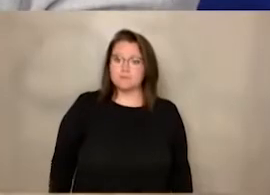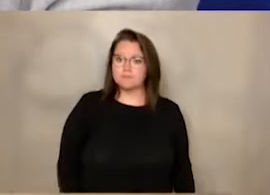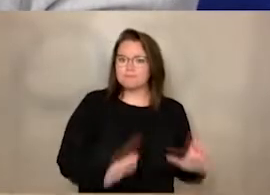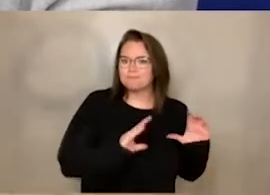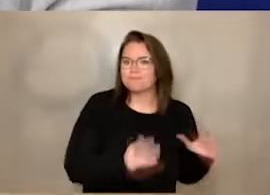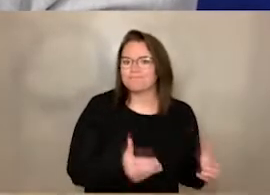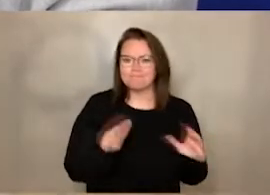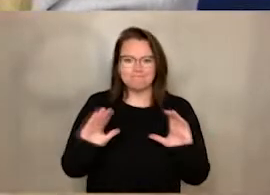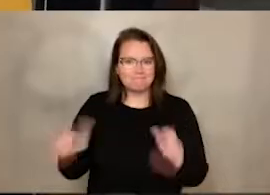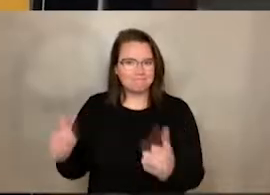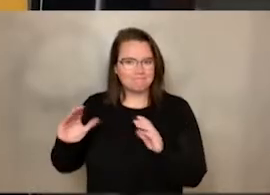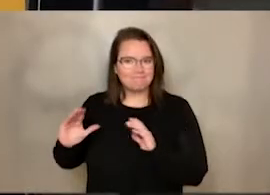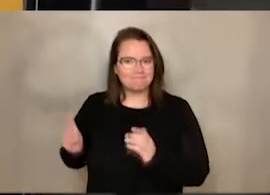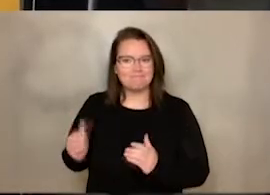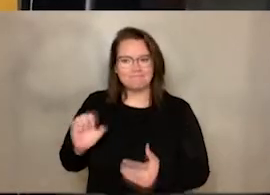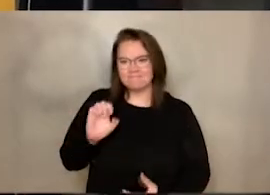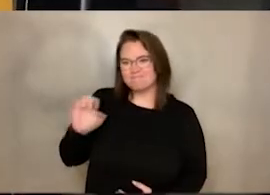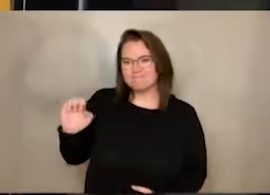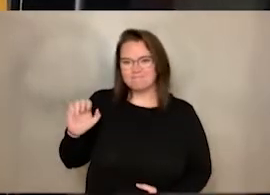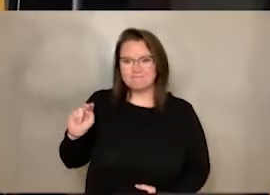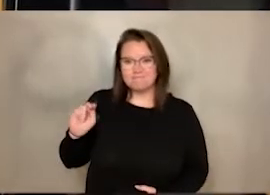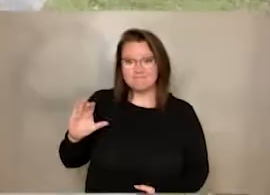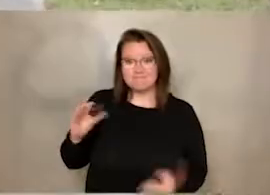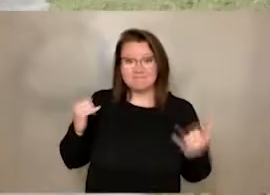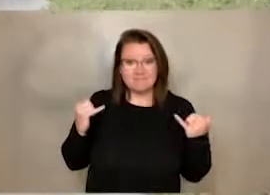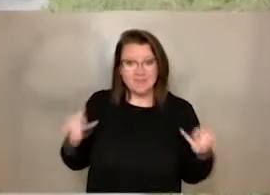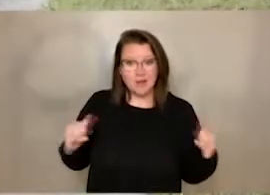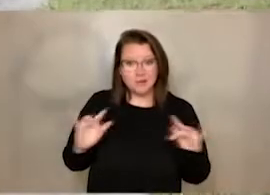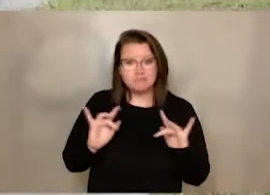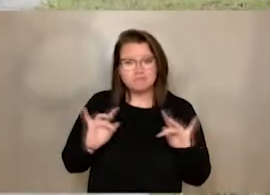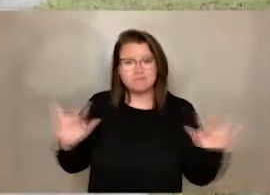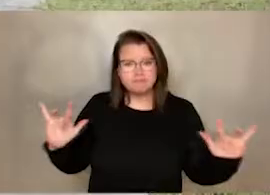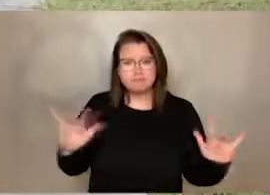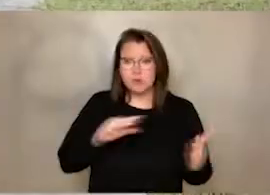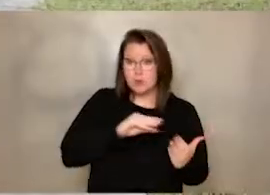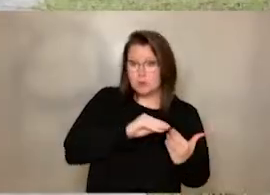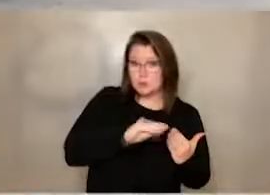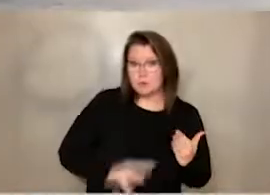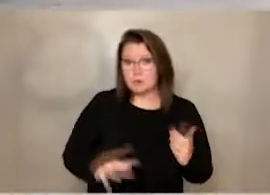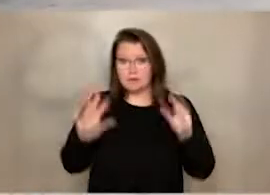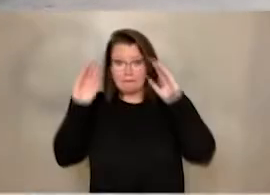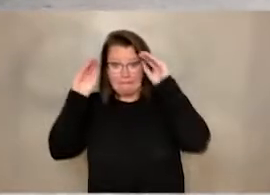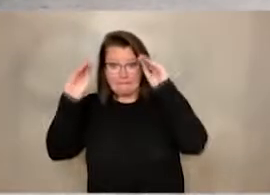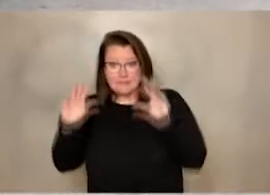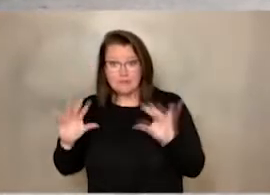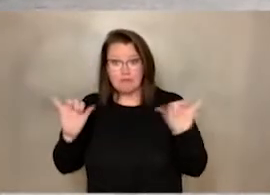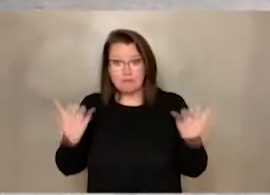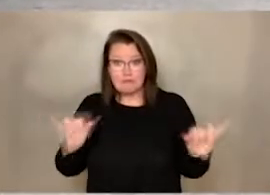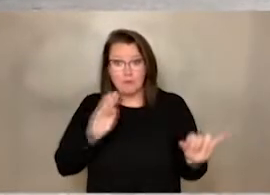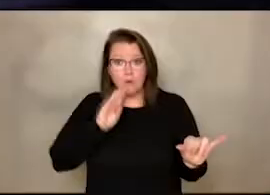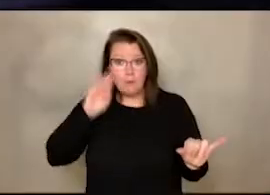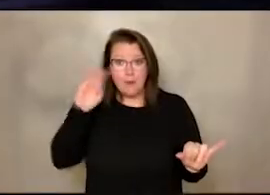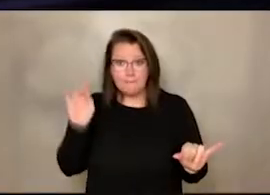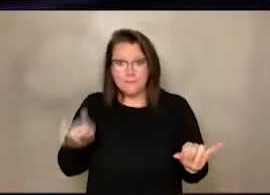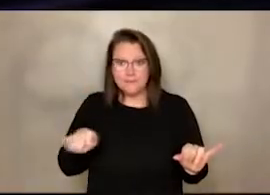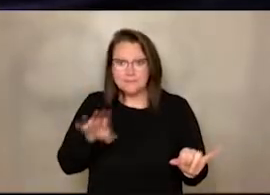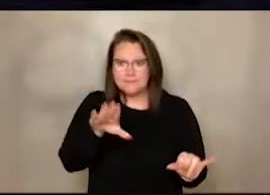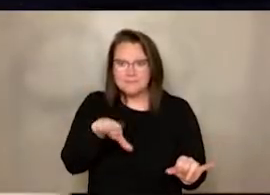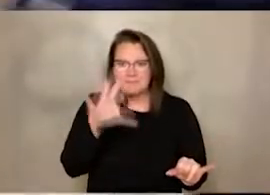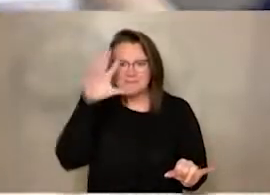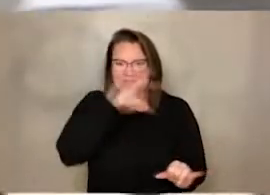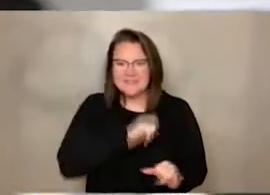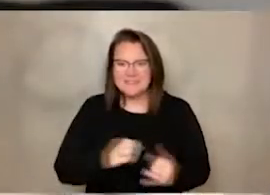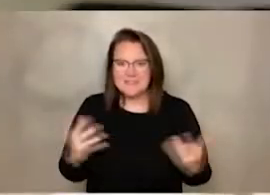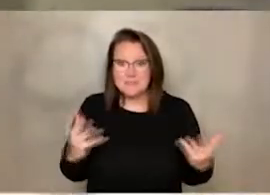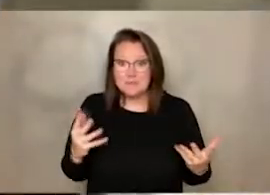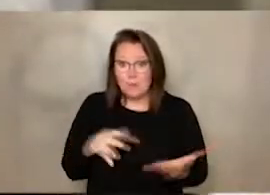While classrooms across Eastern North Carolina stand empty and students and teachers are tucked away at home, we know a great secret. Learning